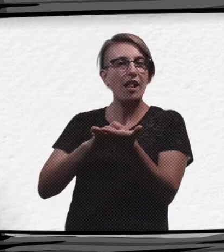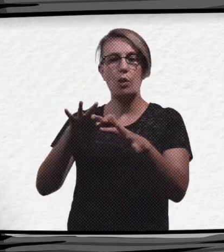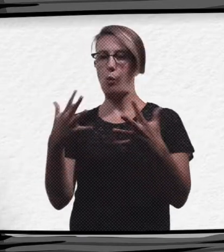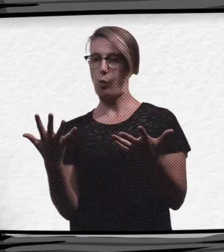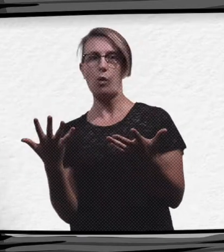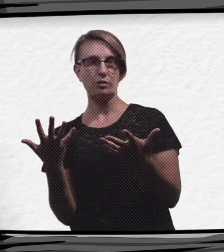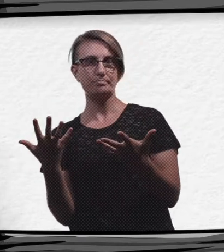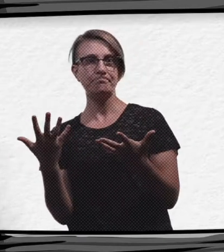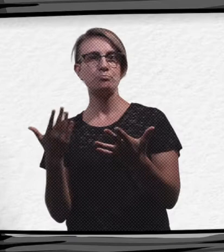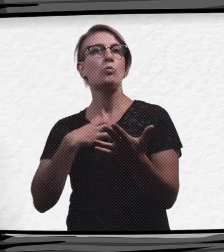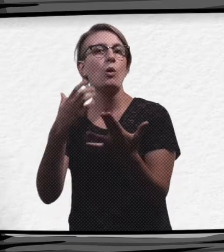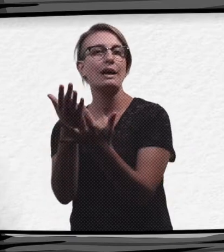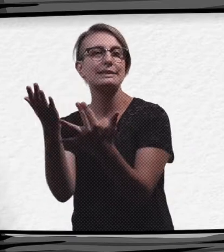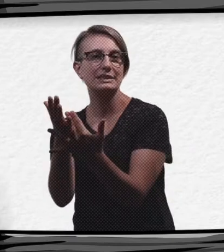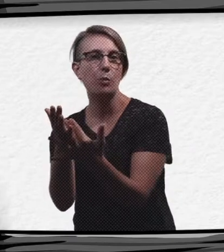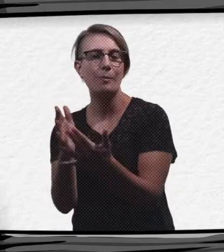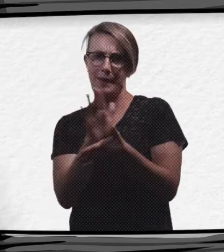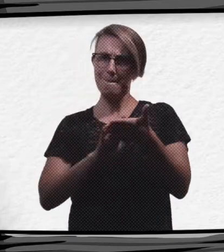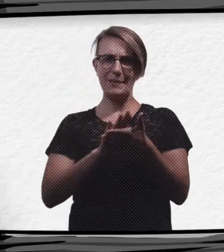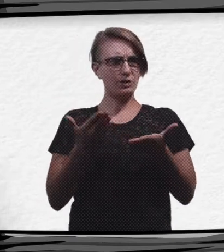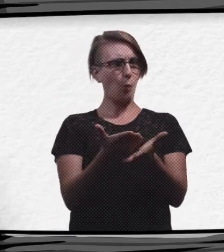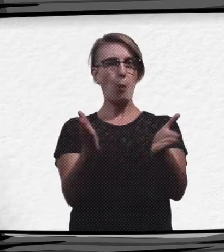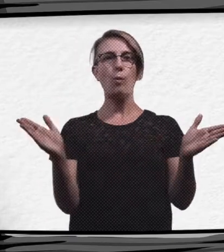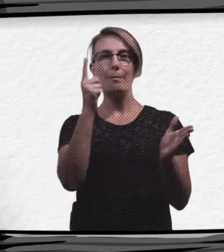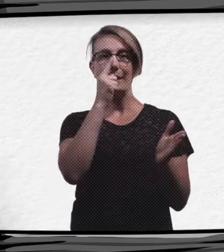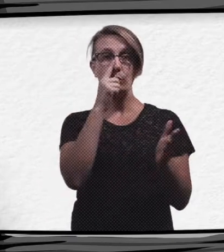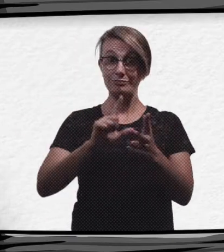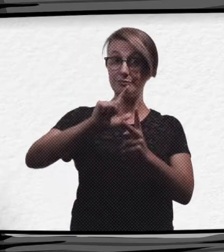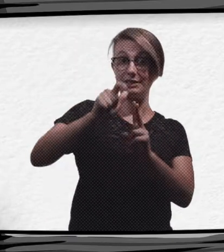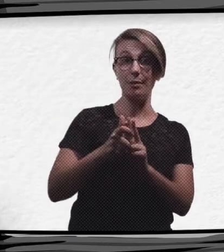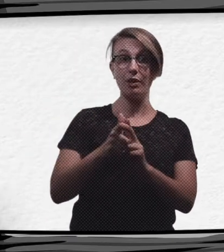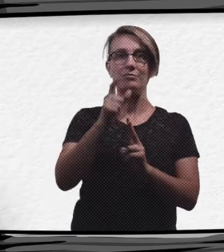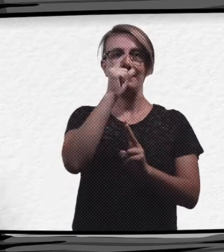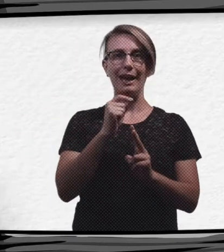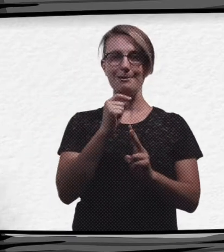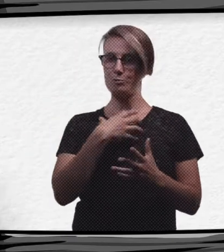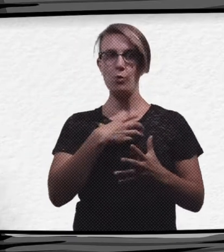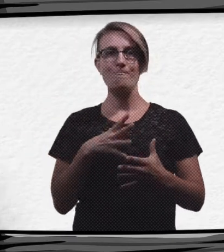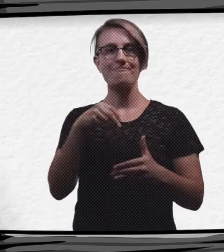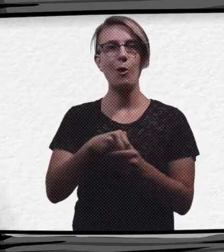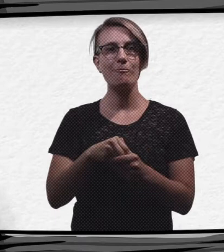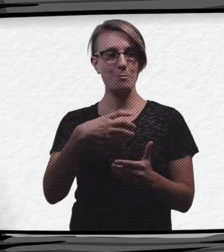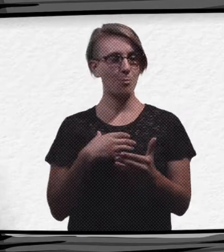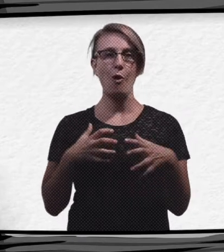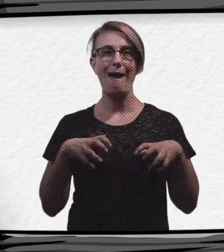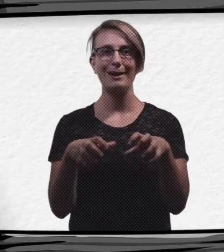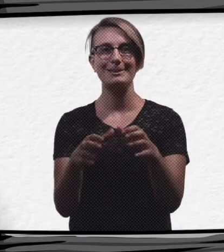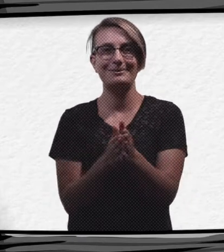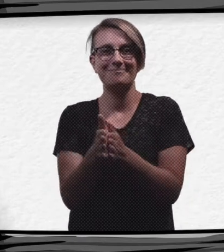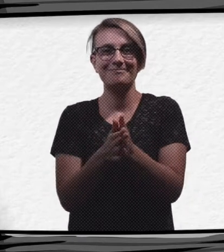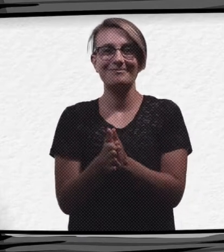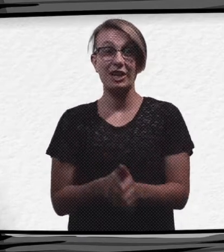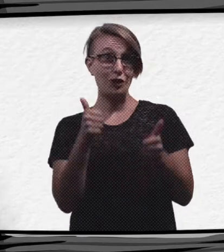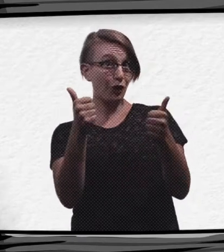their members to participate in democratic decision-making. And the mind-blowing thing is, the projected cost is just a